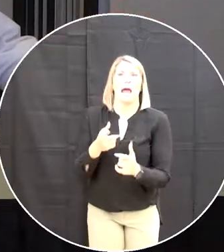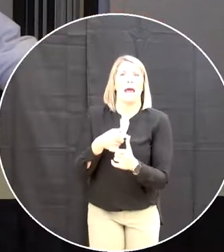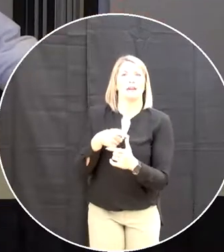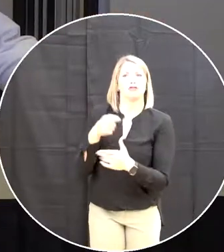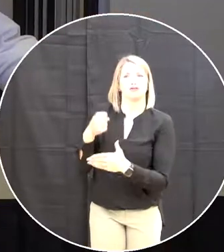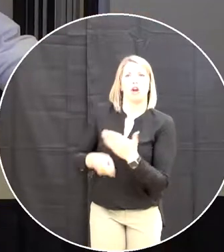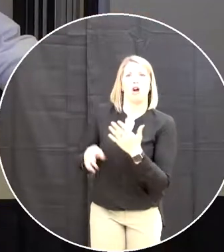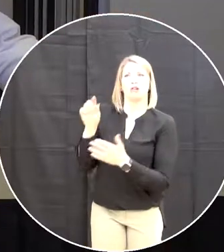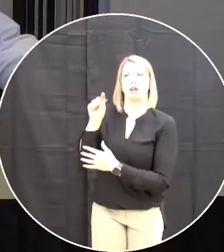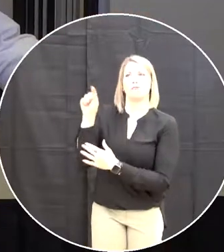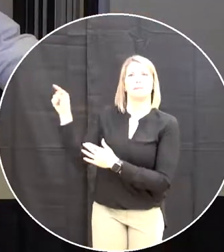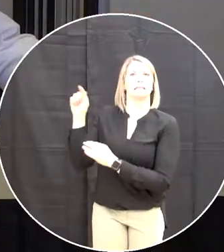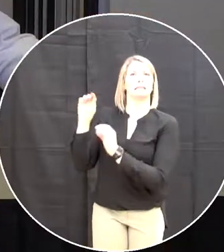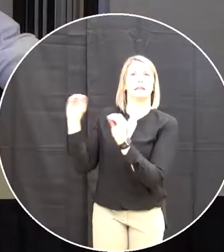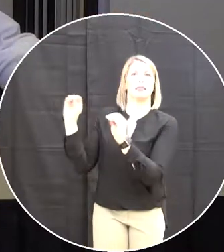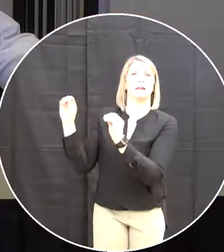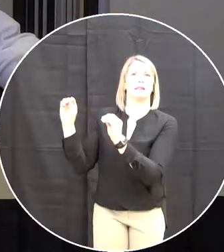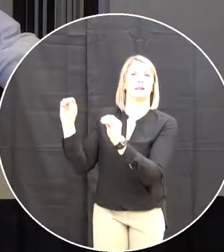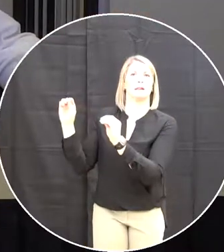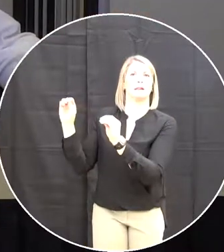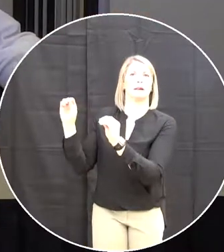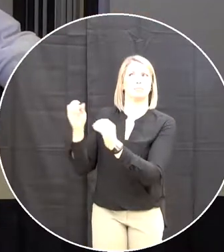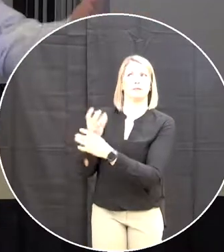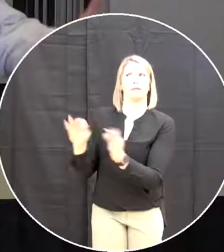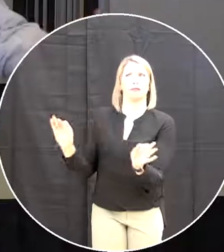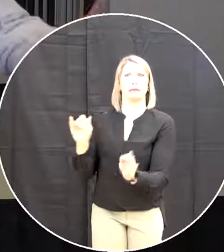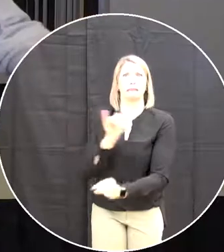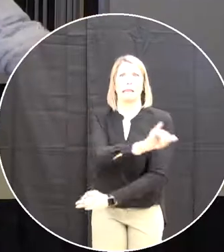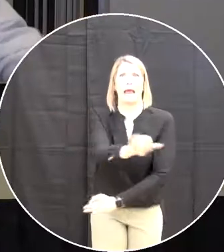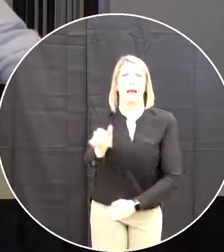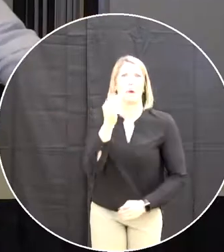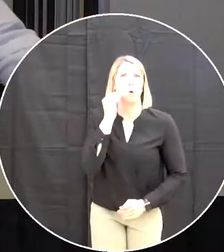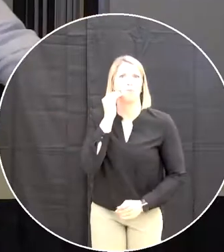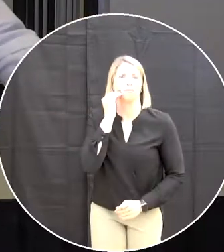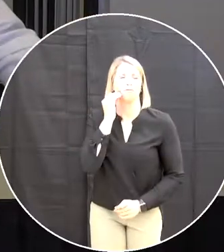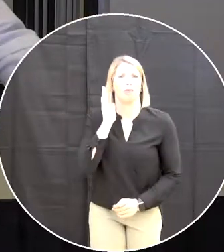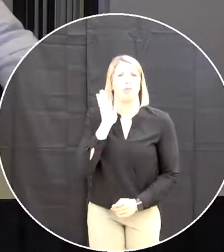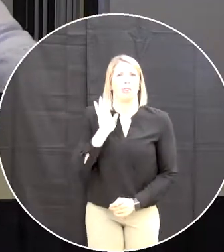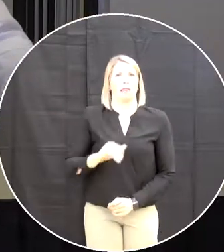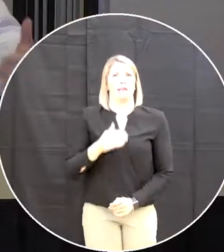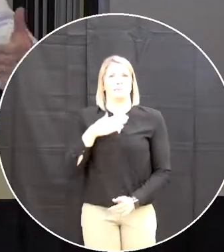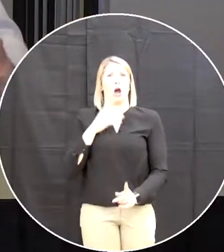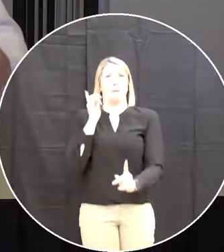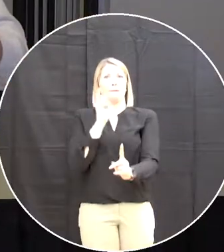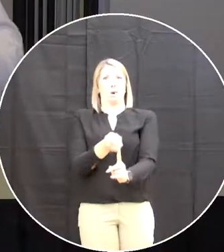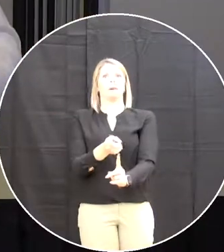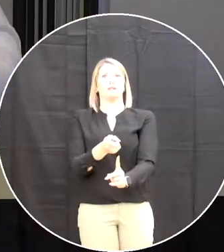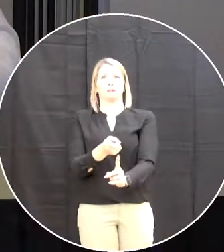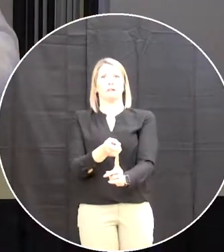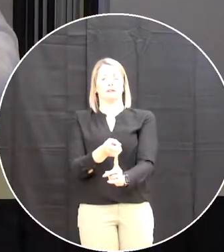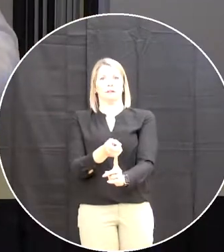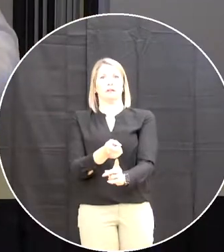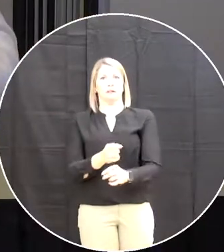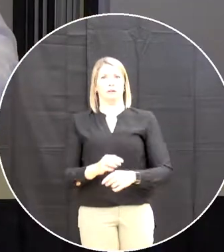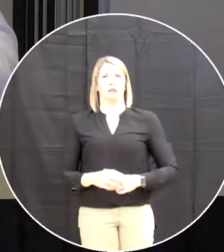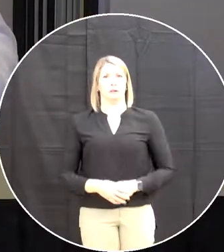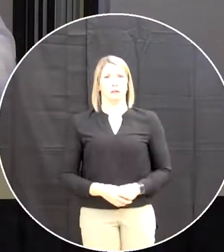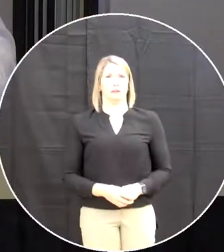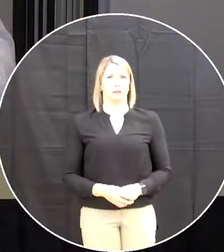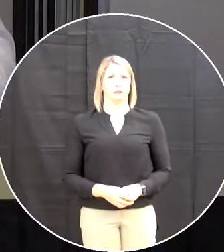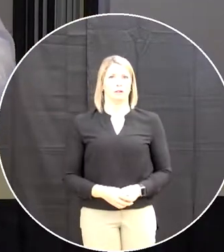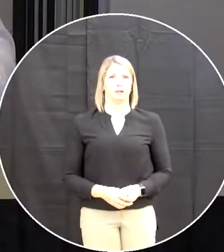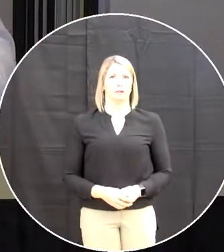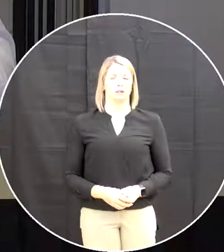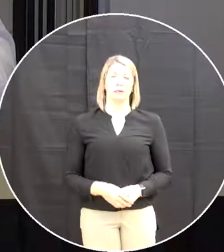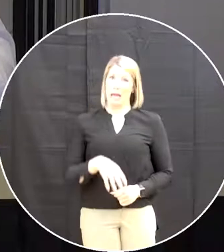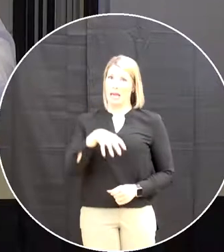and there's my point not just that we are we are we need to be with the